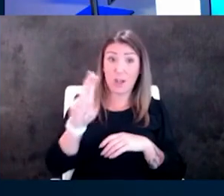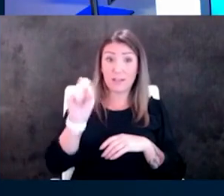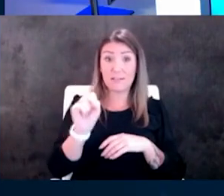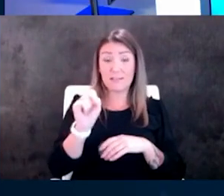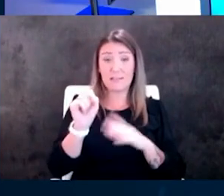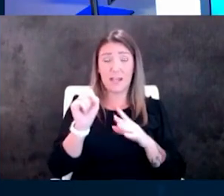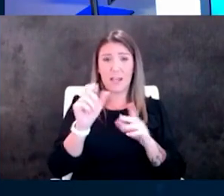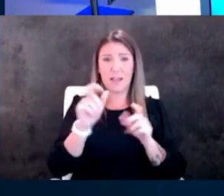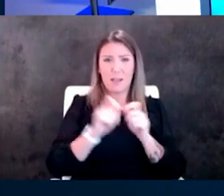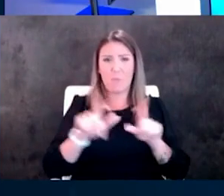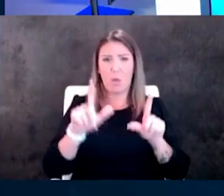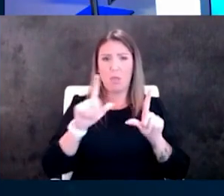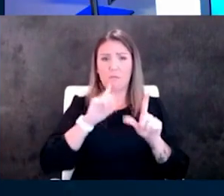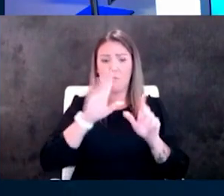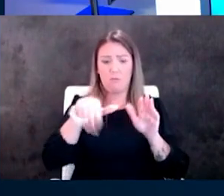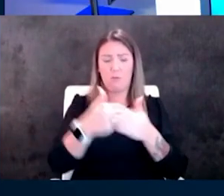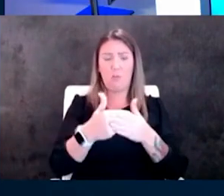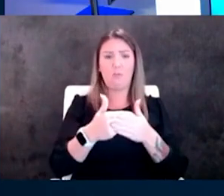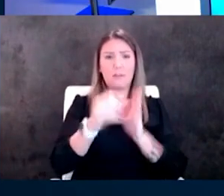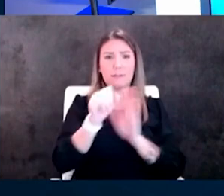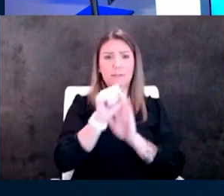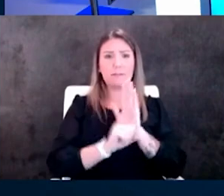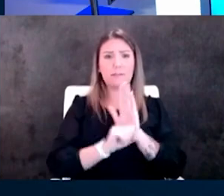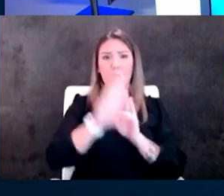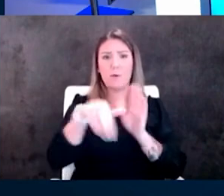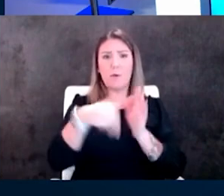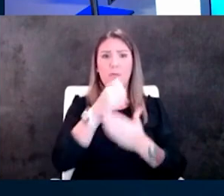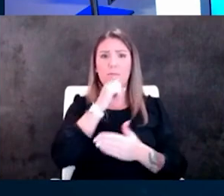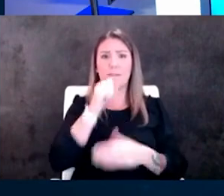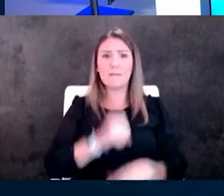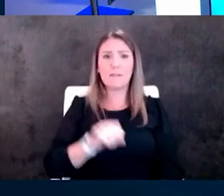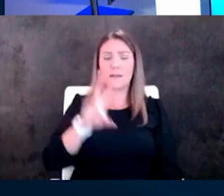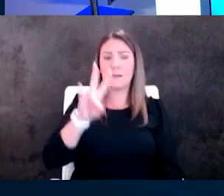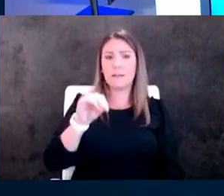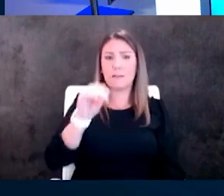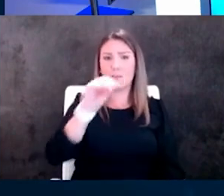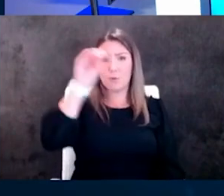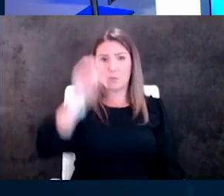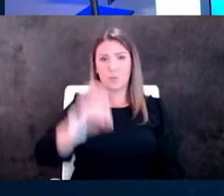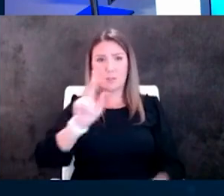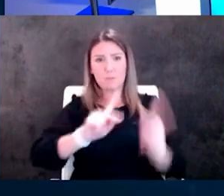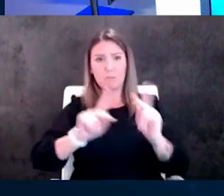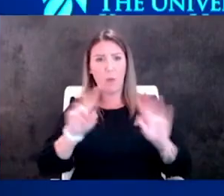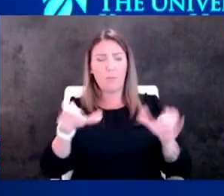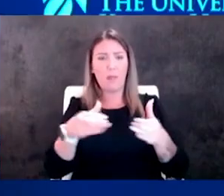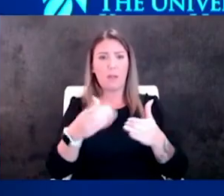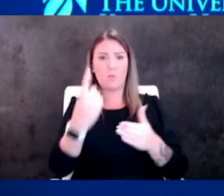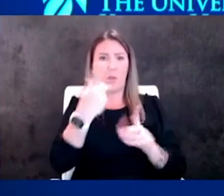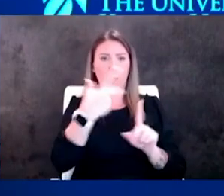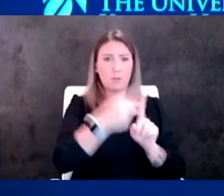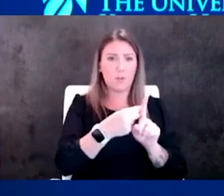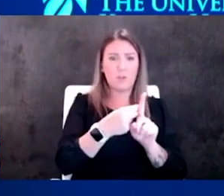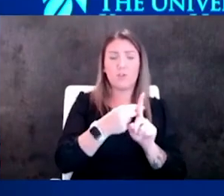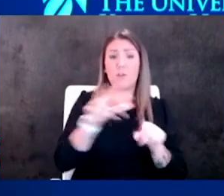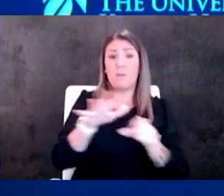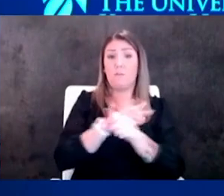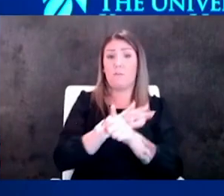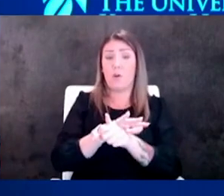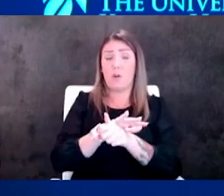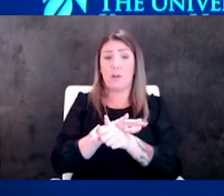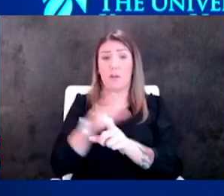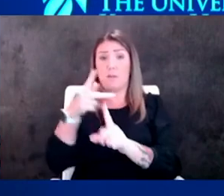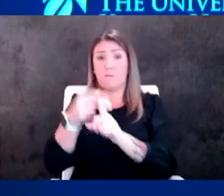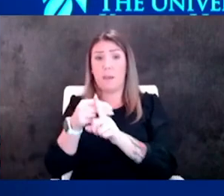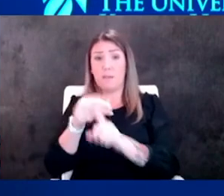all all states all ages 70 percent of our population has had one dose fully vaccinated 59 percent 12 and up is 80